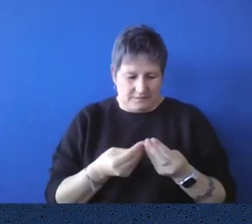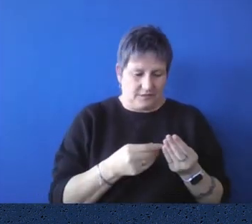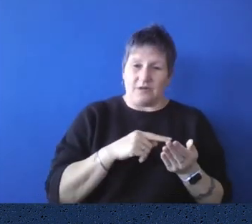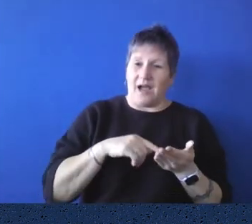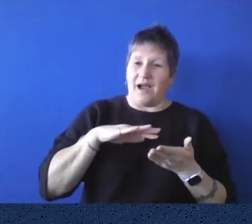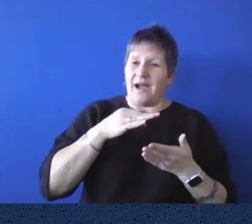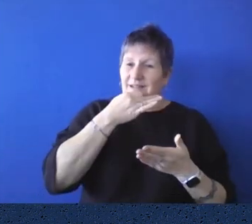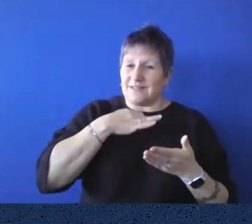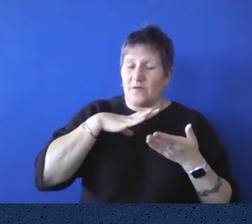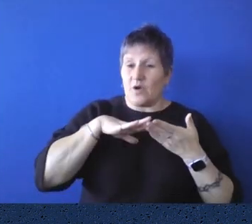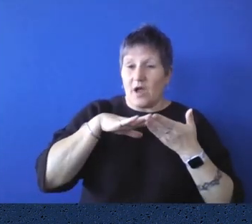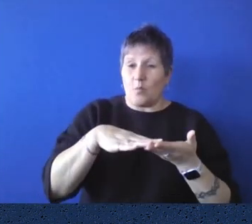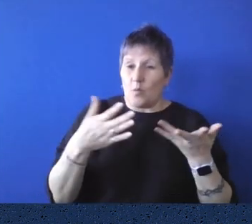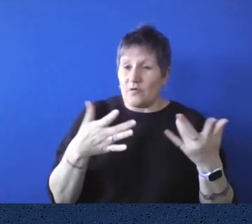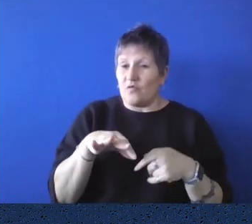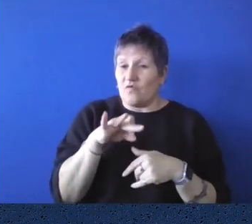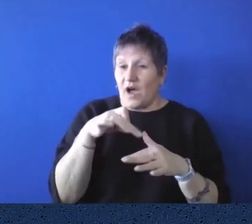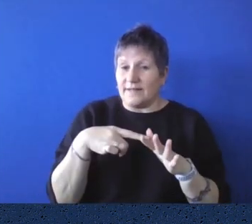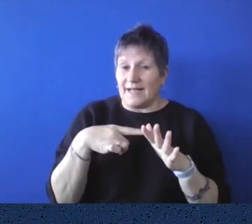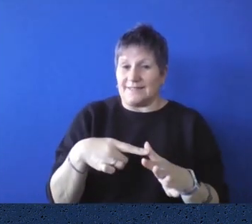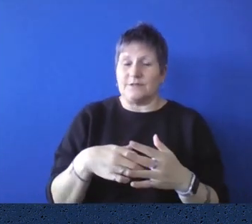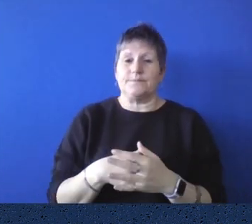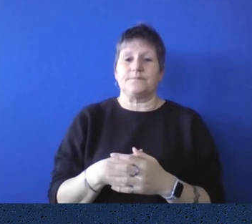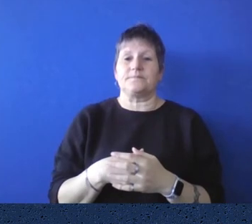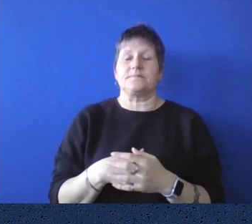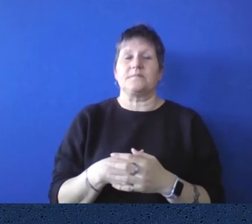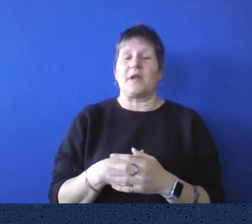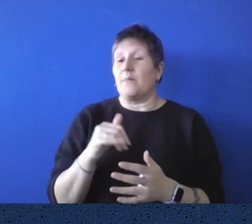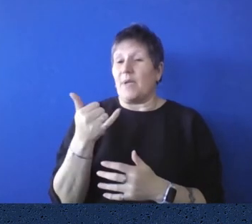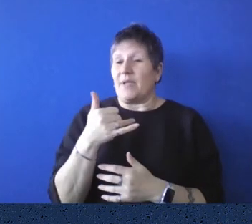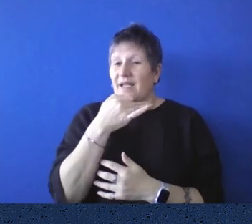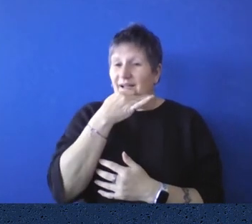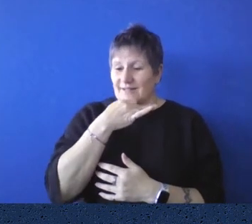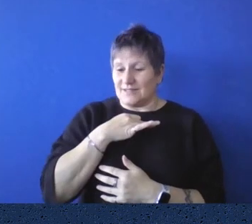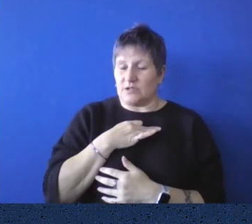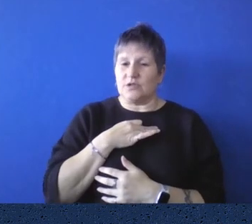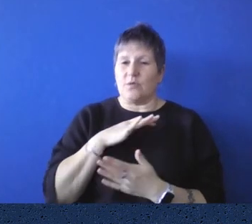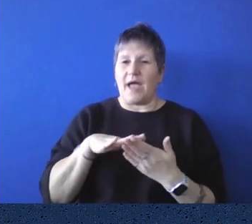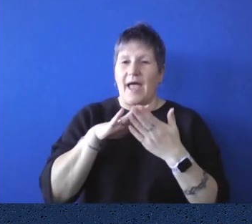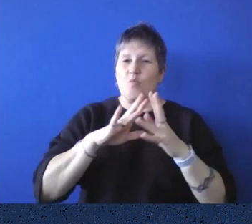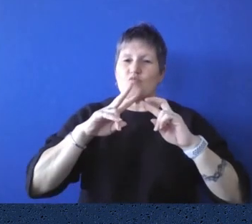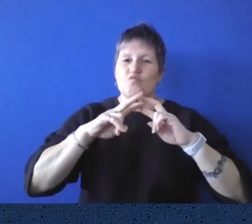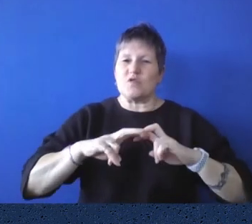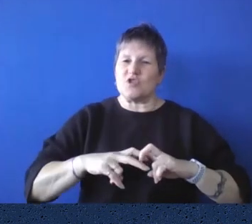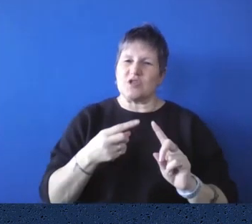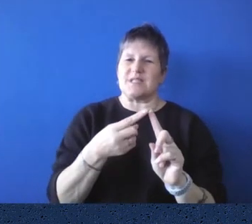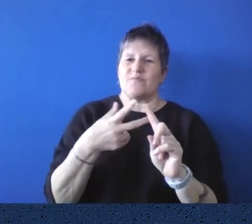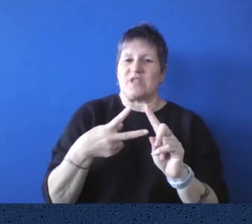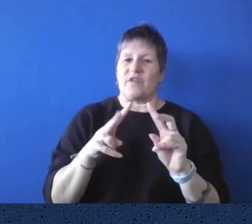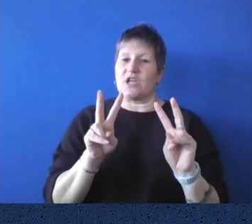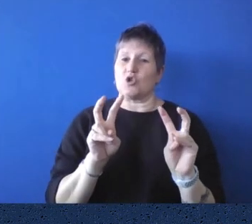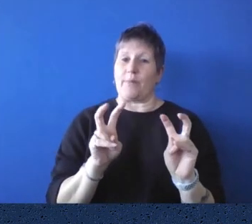to us, uh, to do research on specific topics. Um, like every other Victorian,